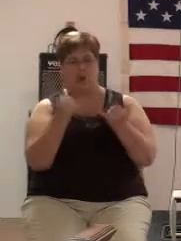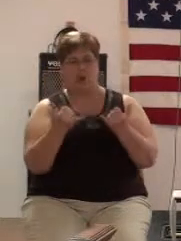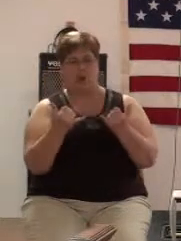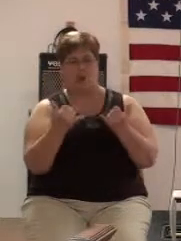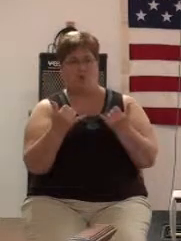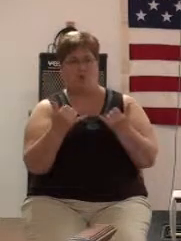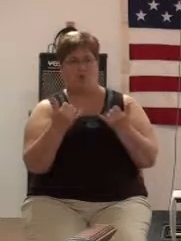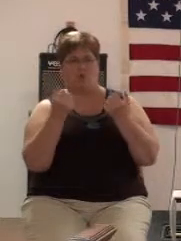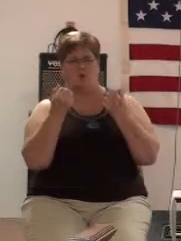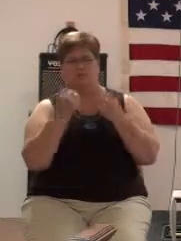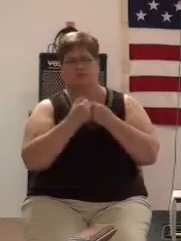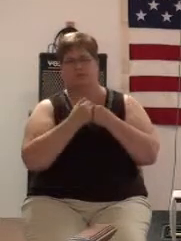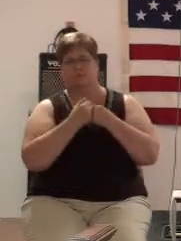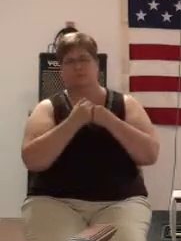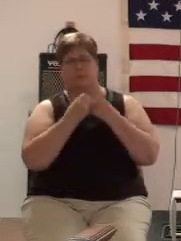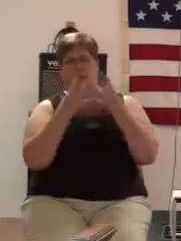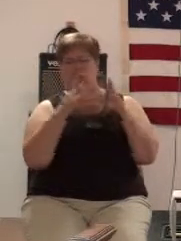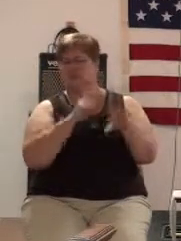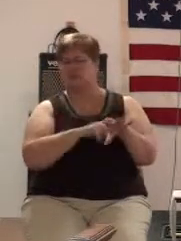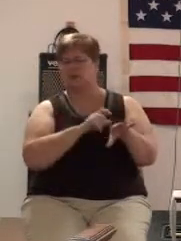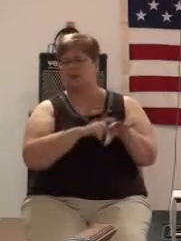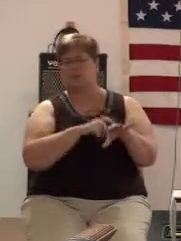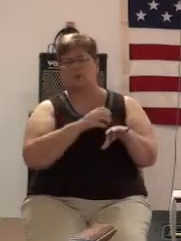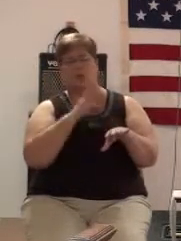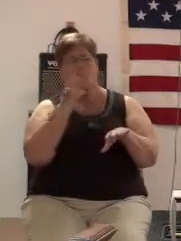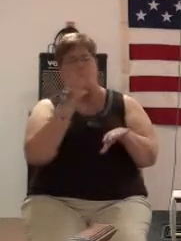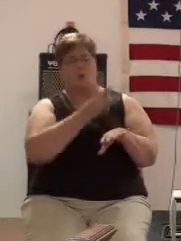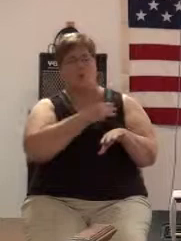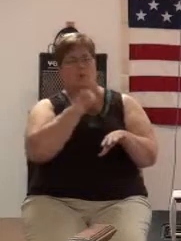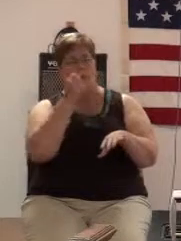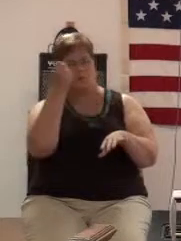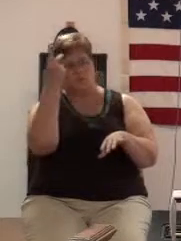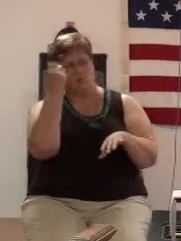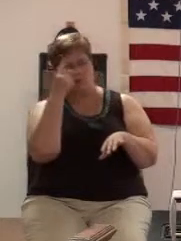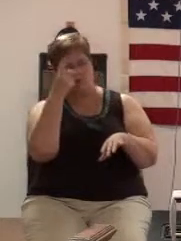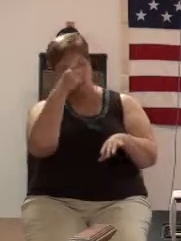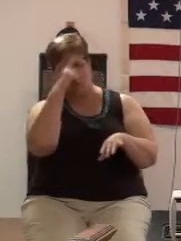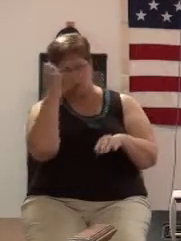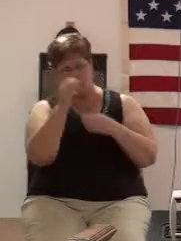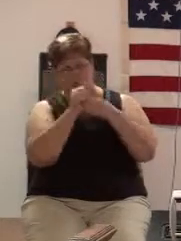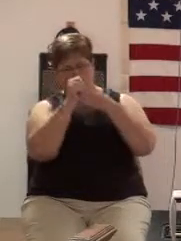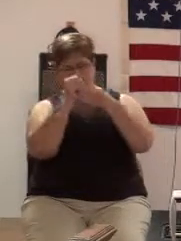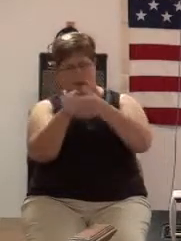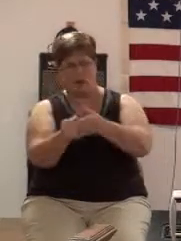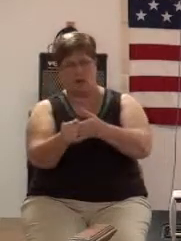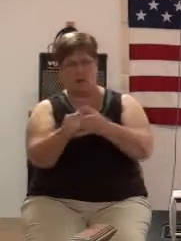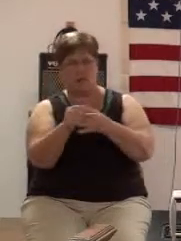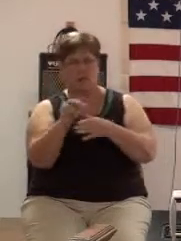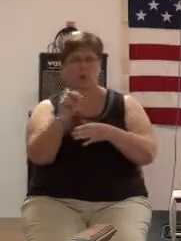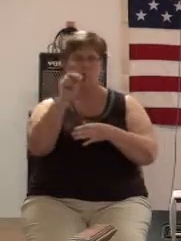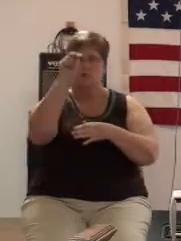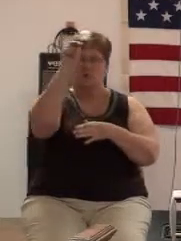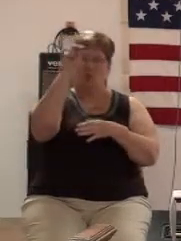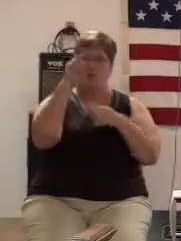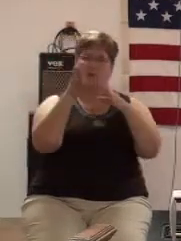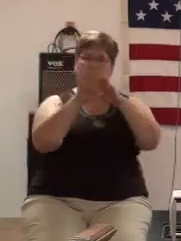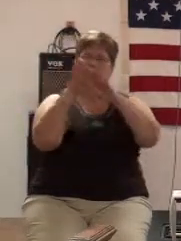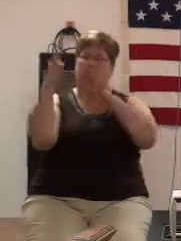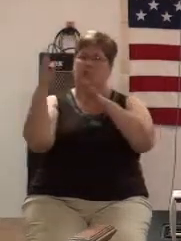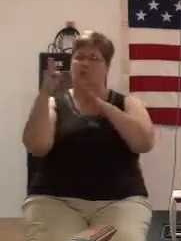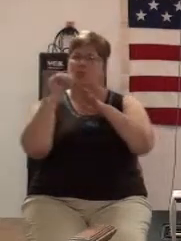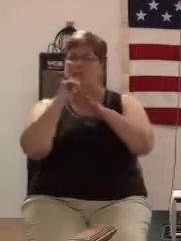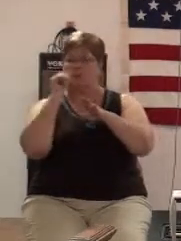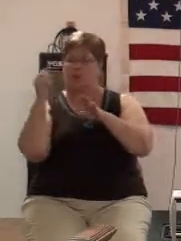A lot of times we don't understand because we're being led out the northern door instead of the